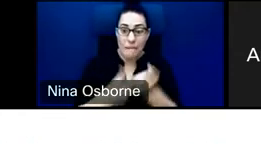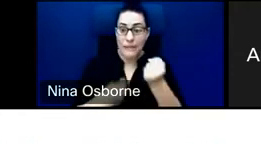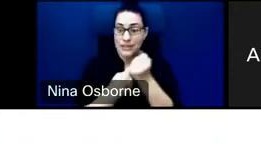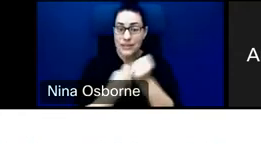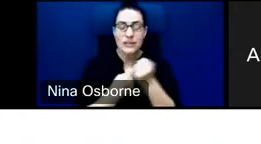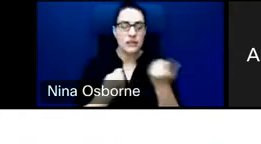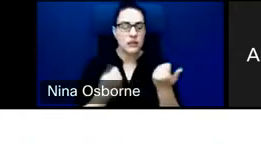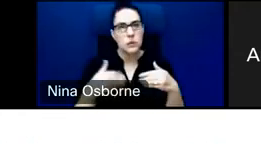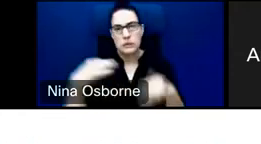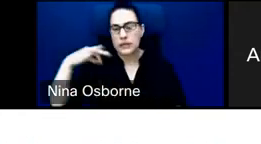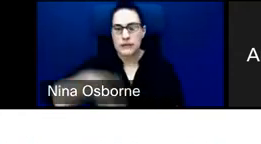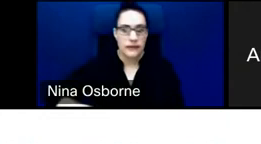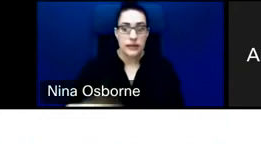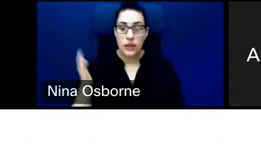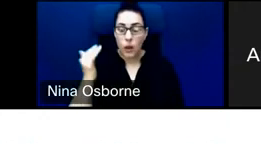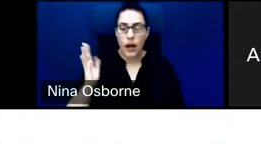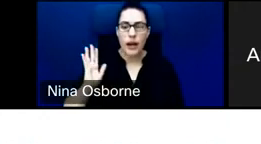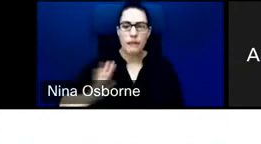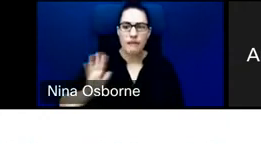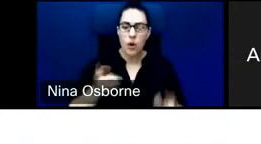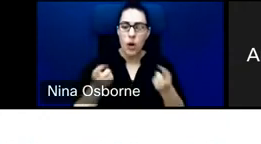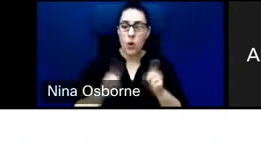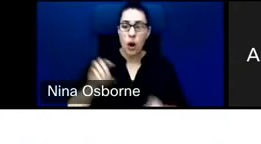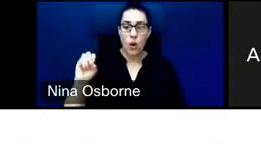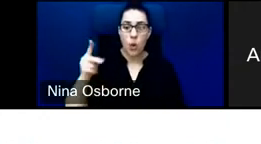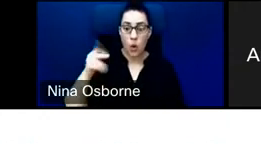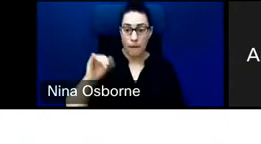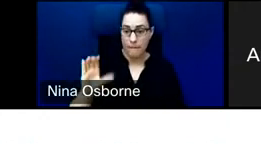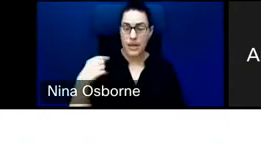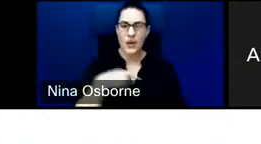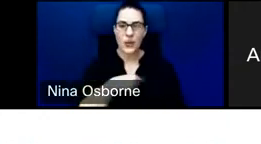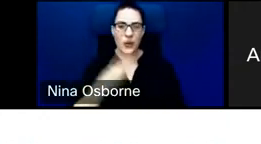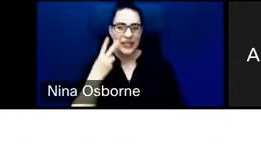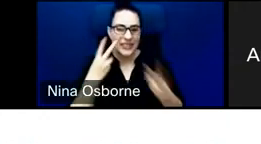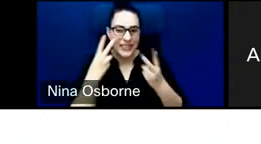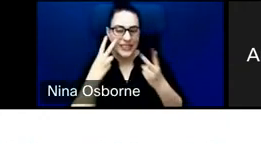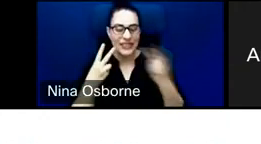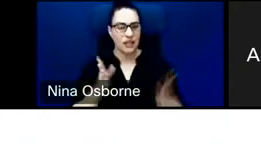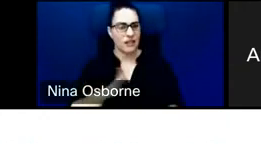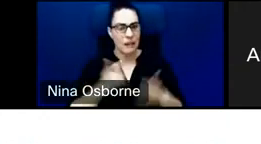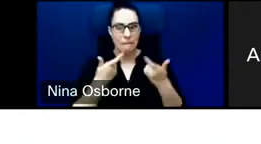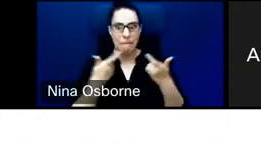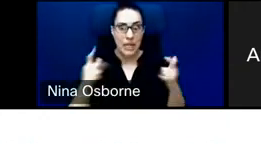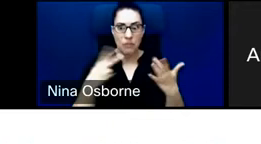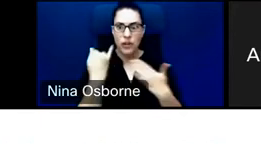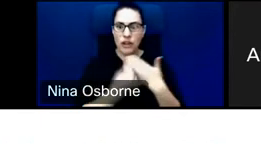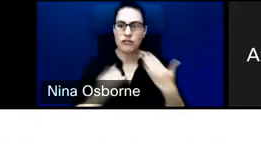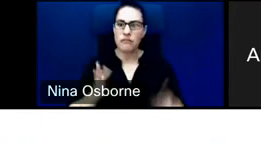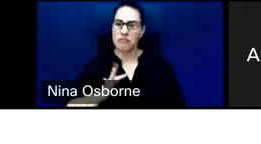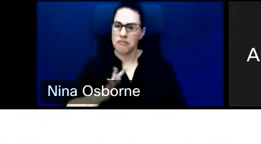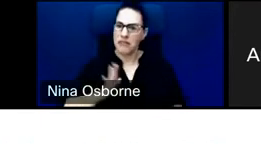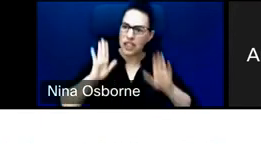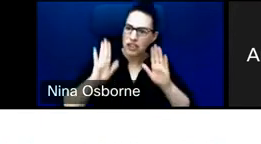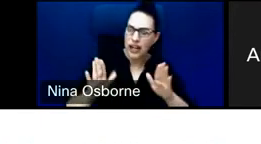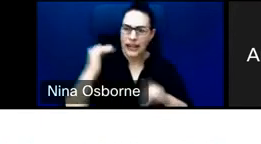operated as DFC, as OPIC, we would see these great projects, but we would notice note that, you know,